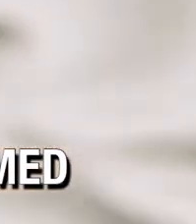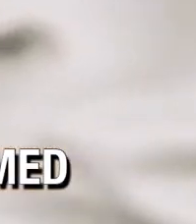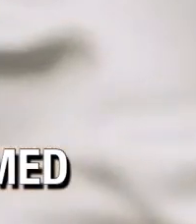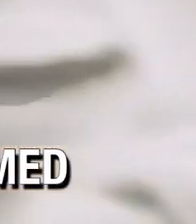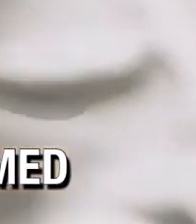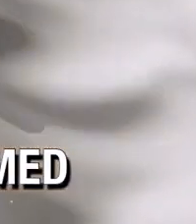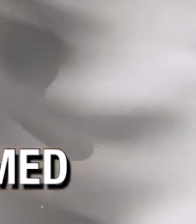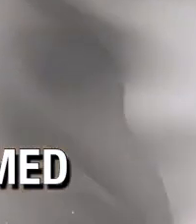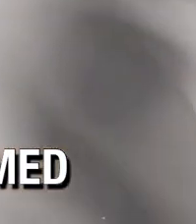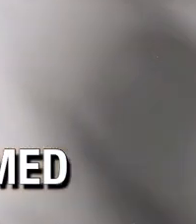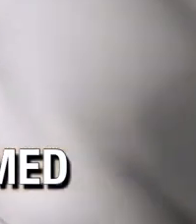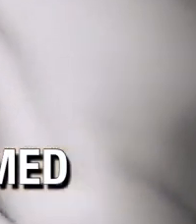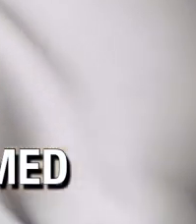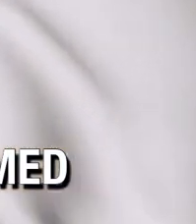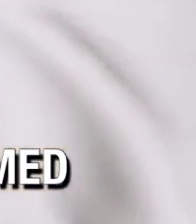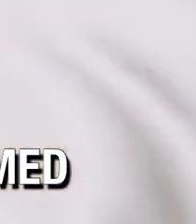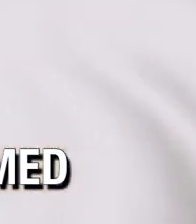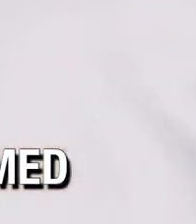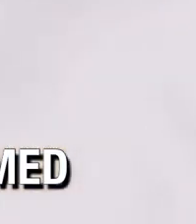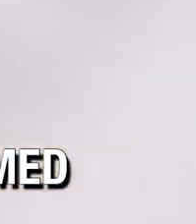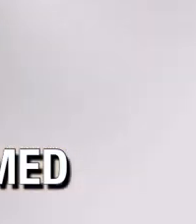Lord to redeem